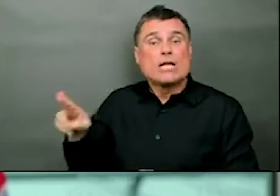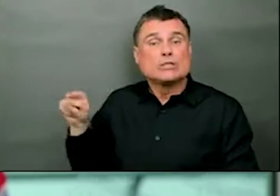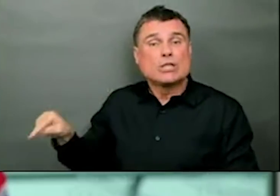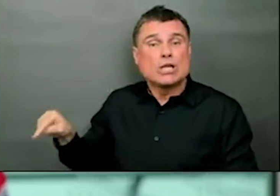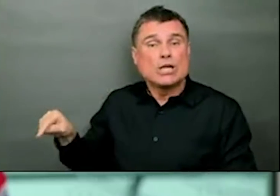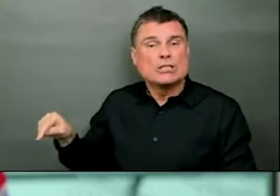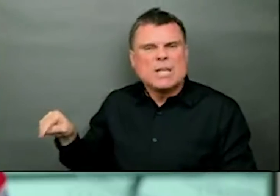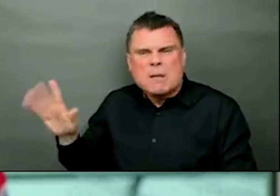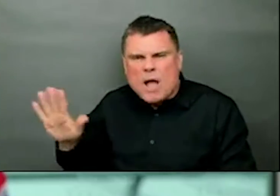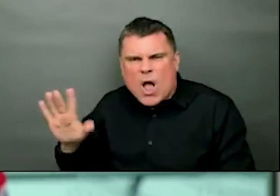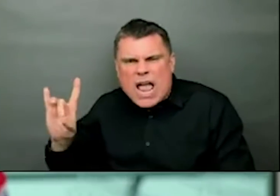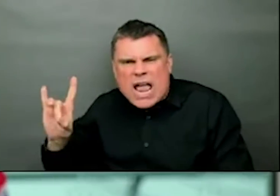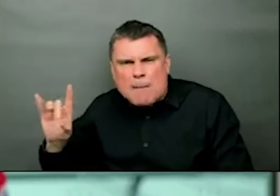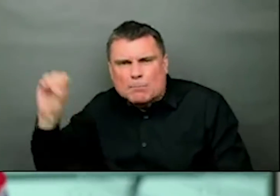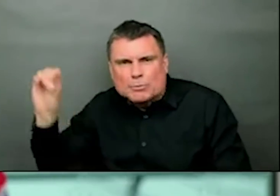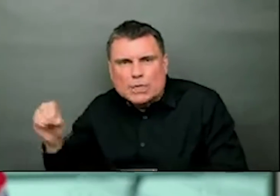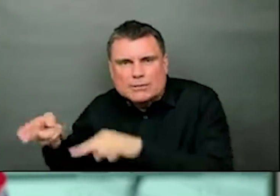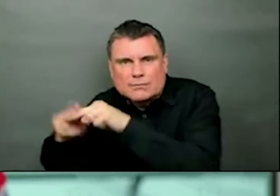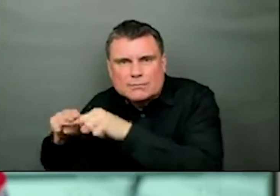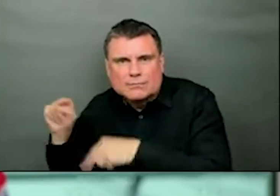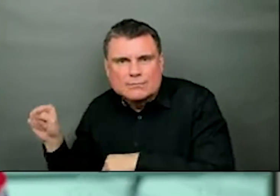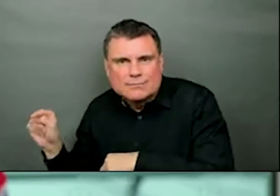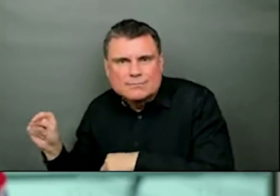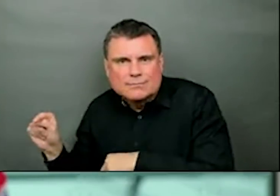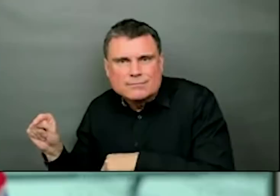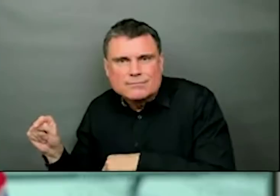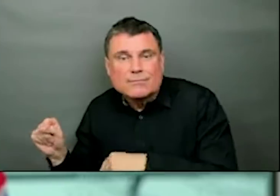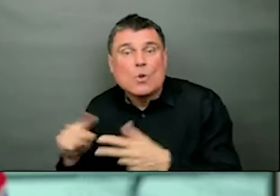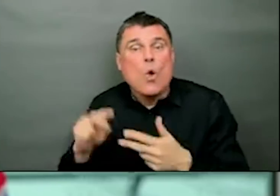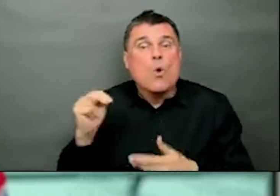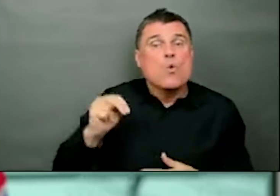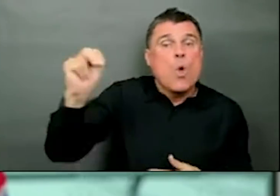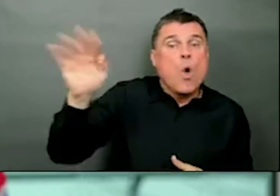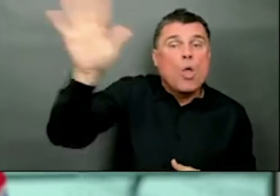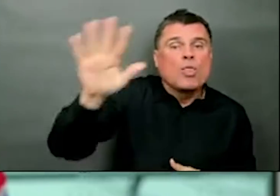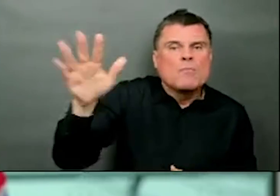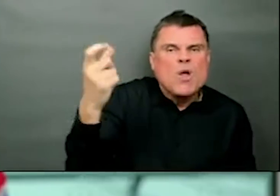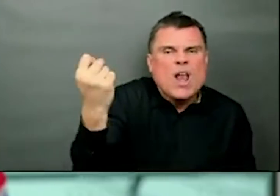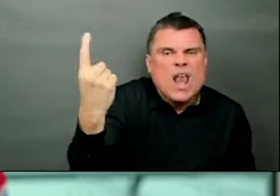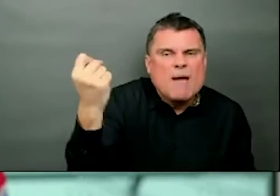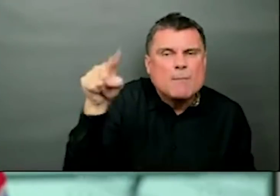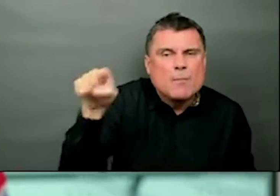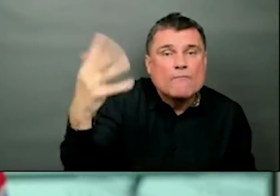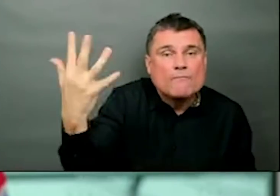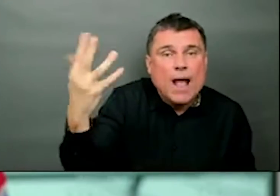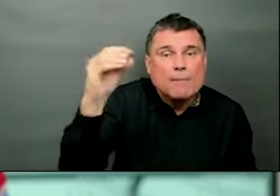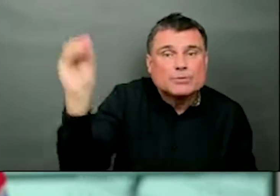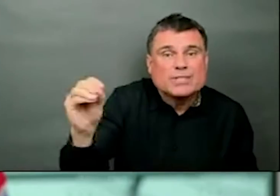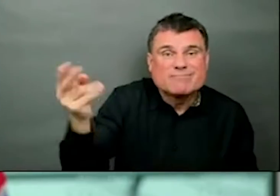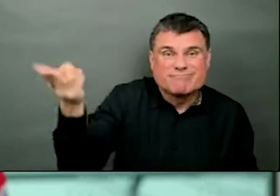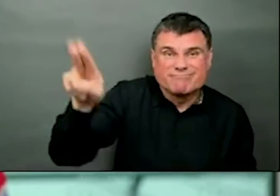average. And it's about 11.5% in the north. Also concerning for us. Because we need to monitor